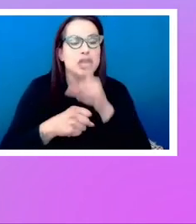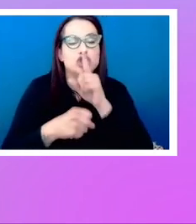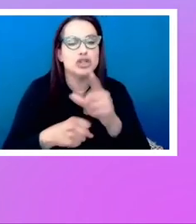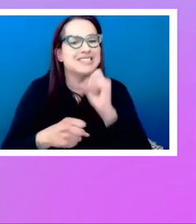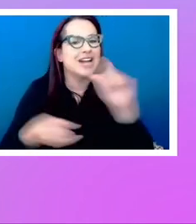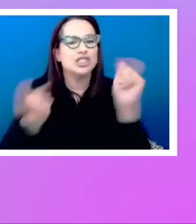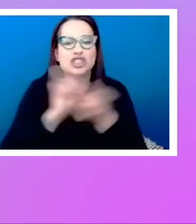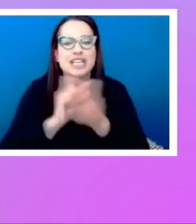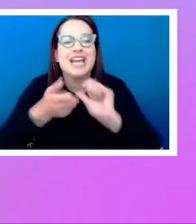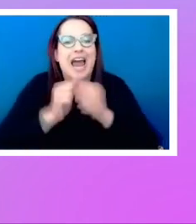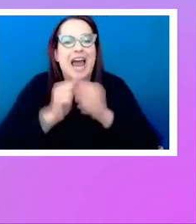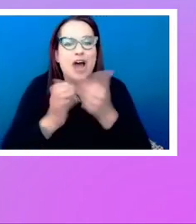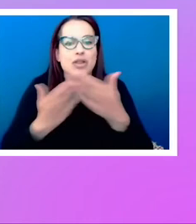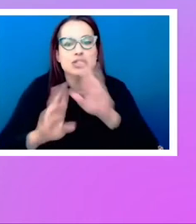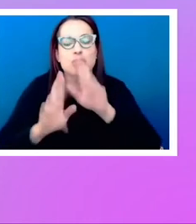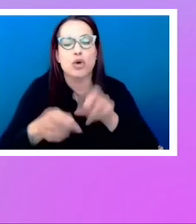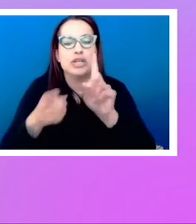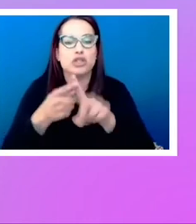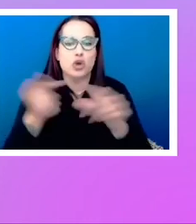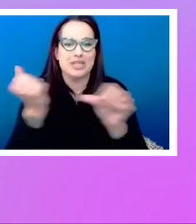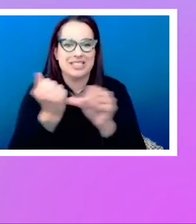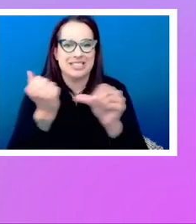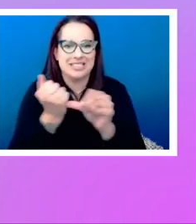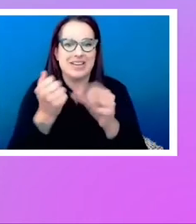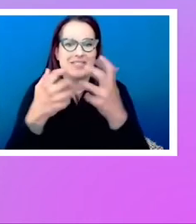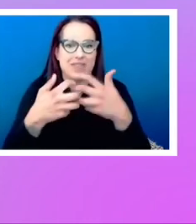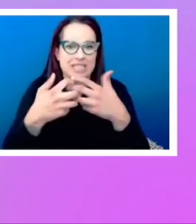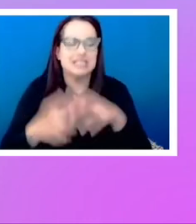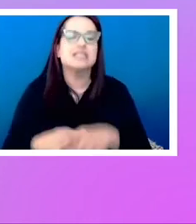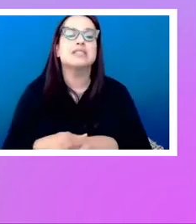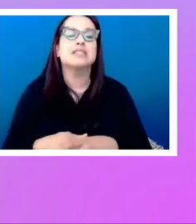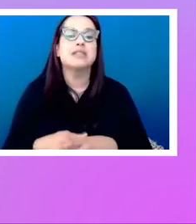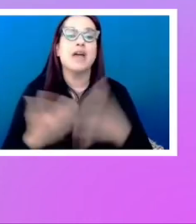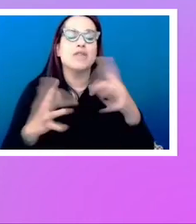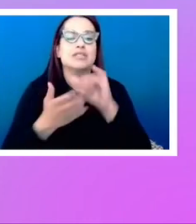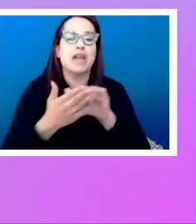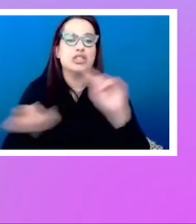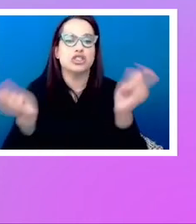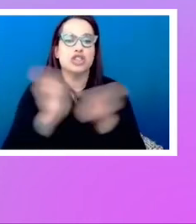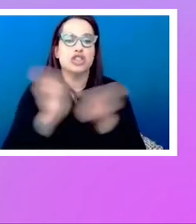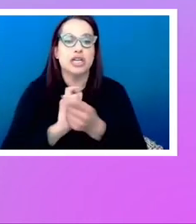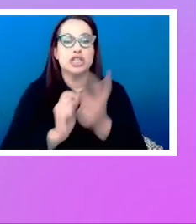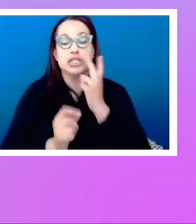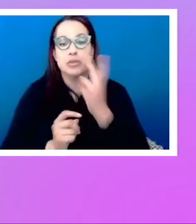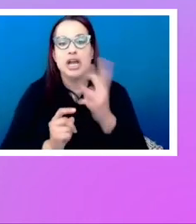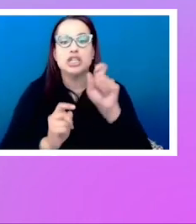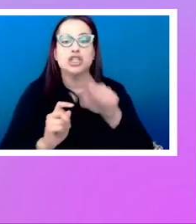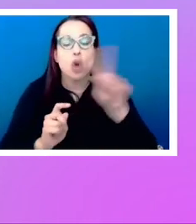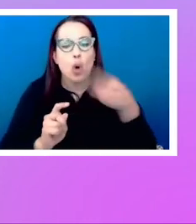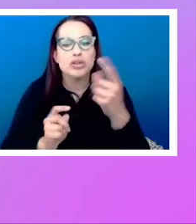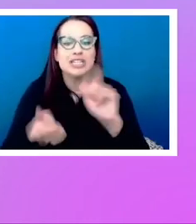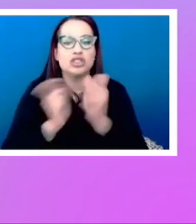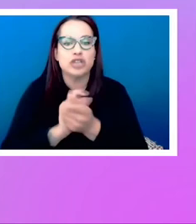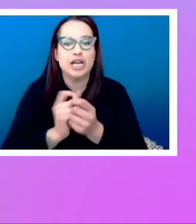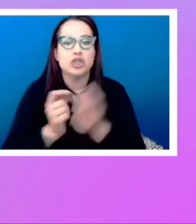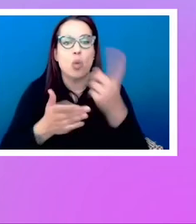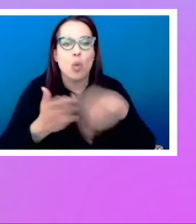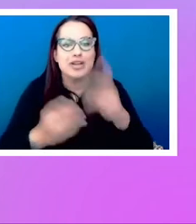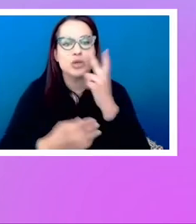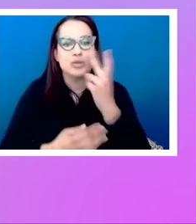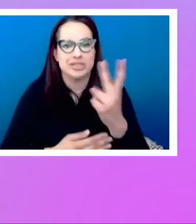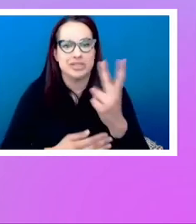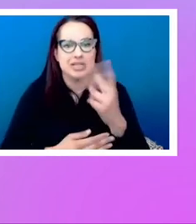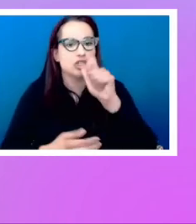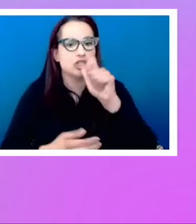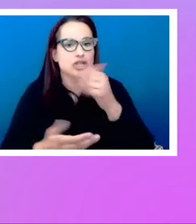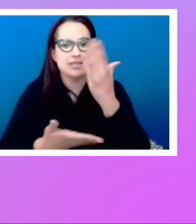things are reporting to assistive devices. As I said, changing display should only change the visual display of things. It shouldn't stop a